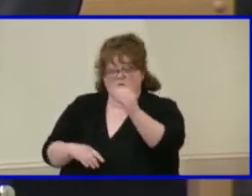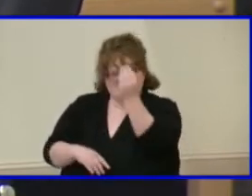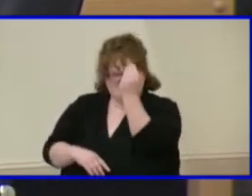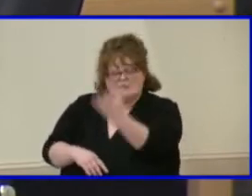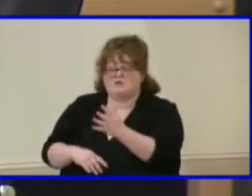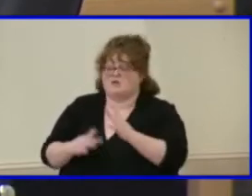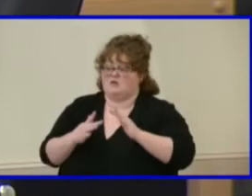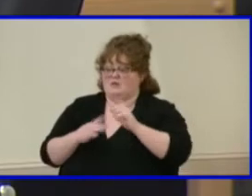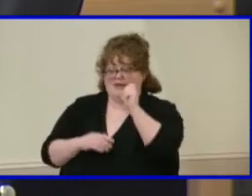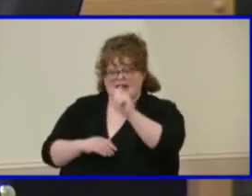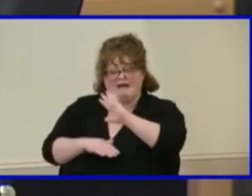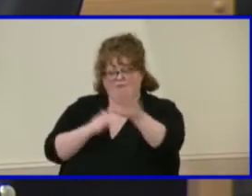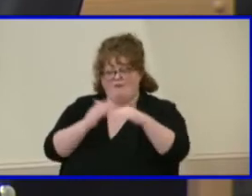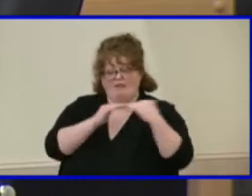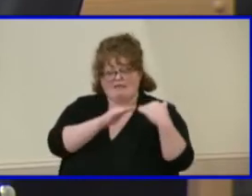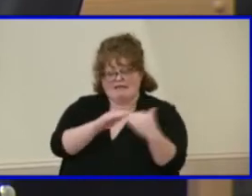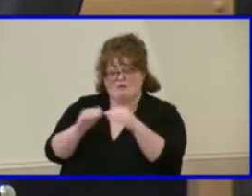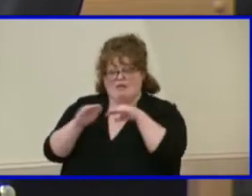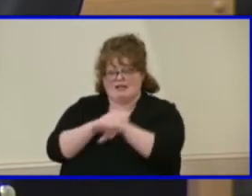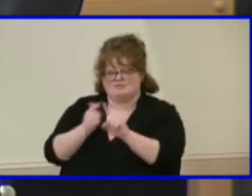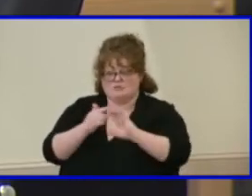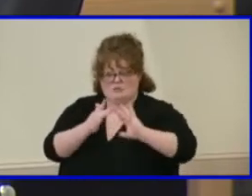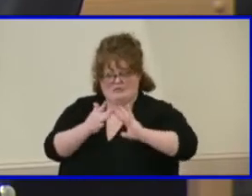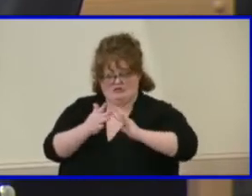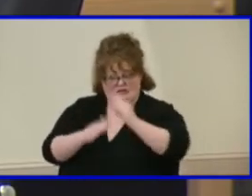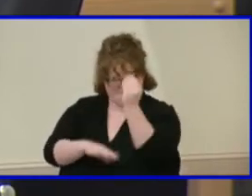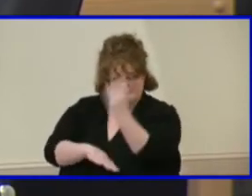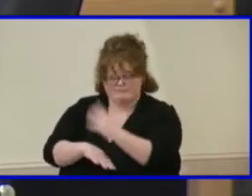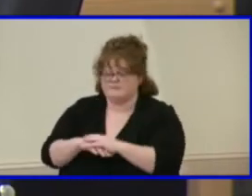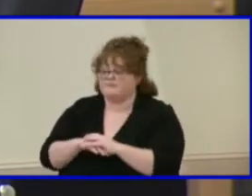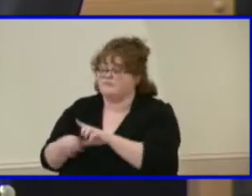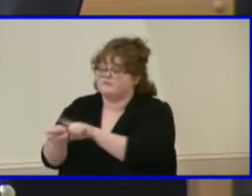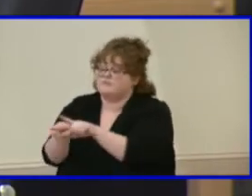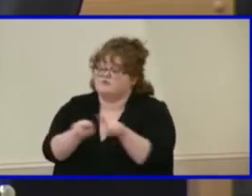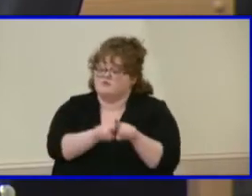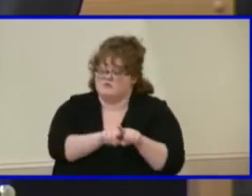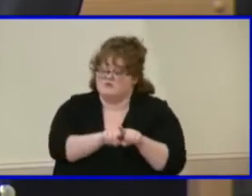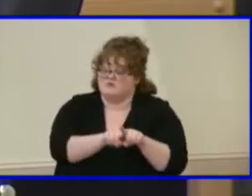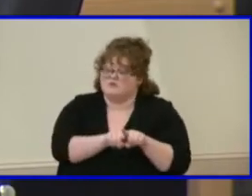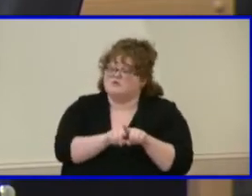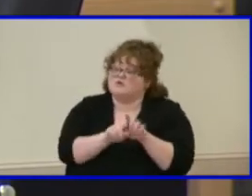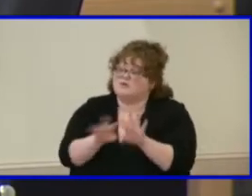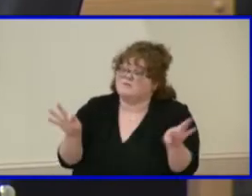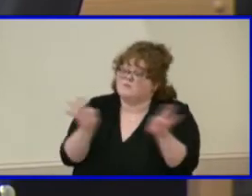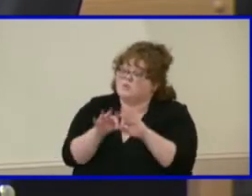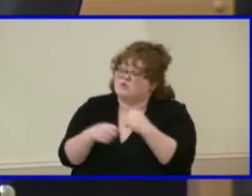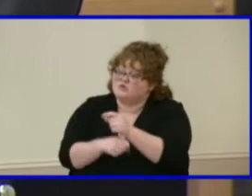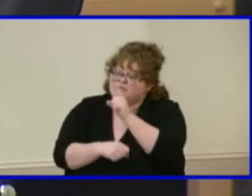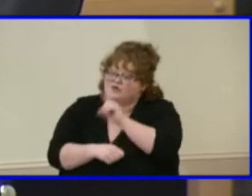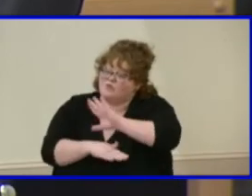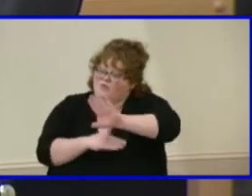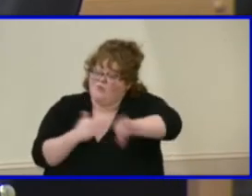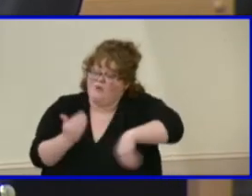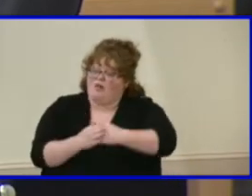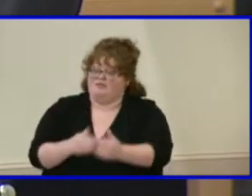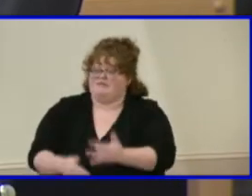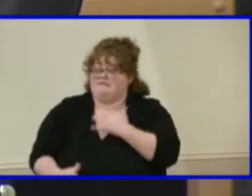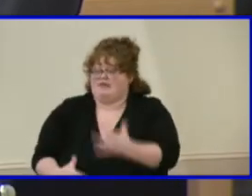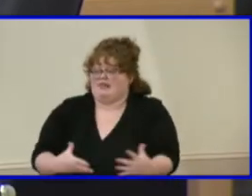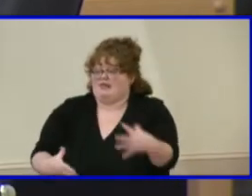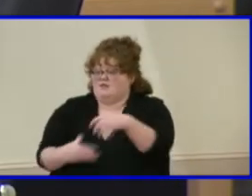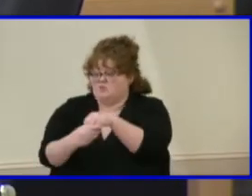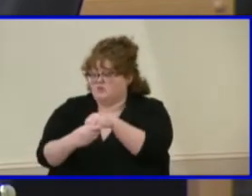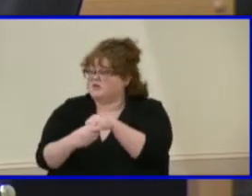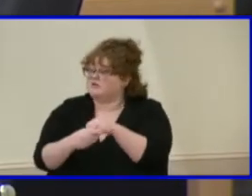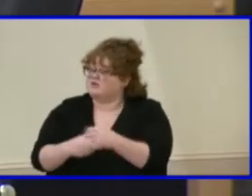the other piece Mrs. Ogburn hinted to is making sure that everybody feels included, feeling like you have a chance,